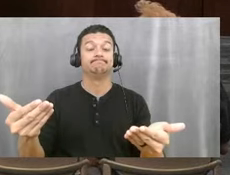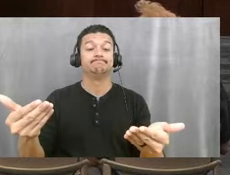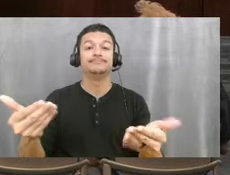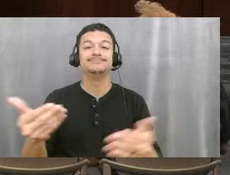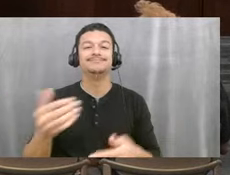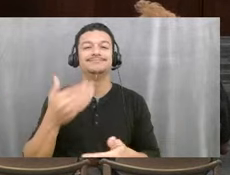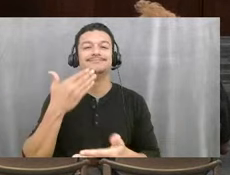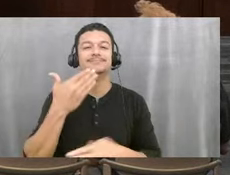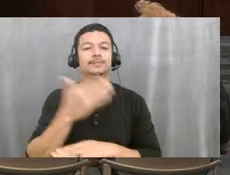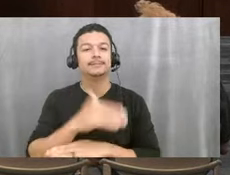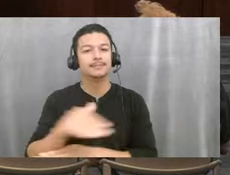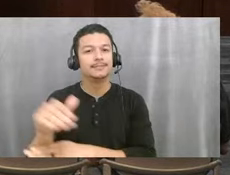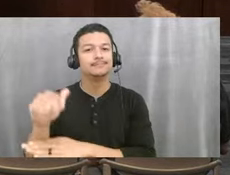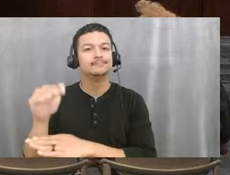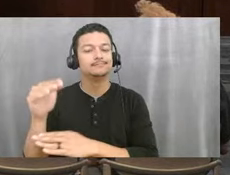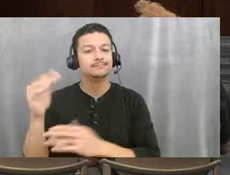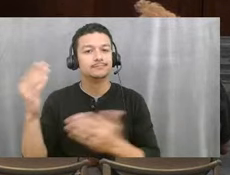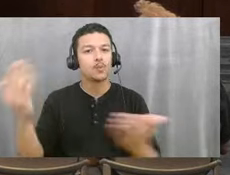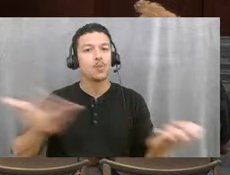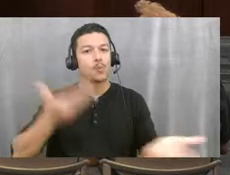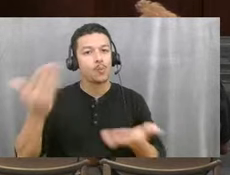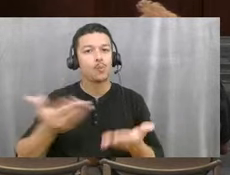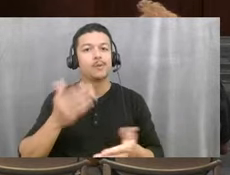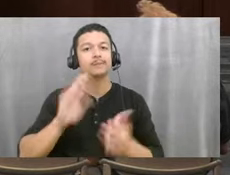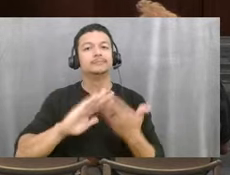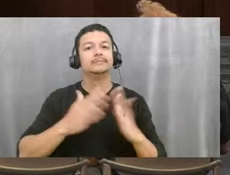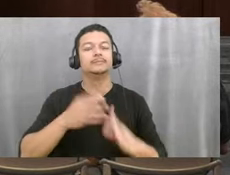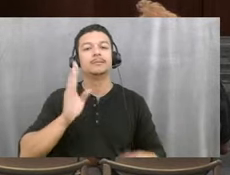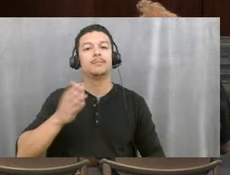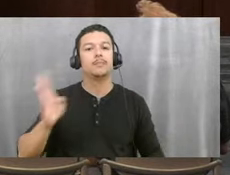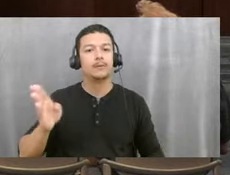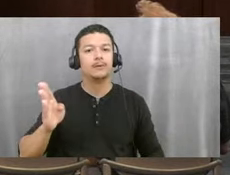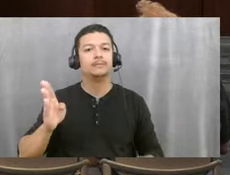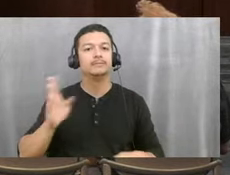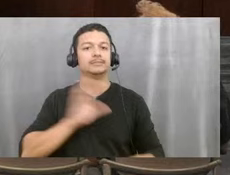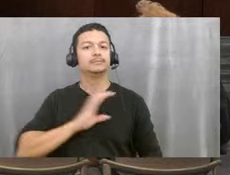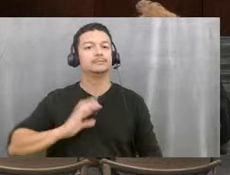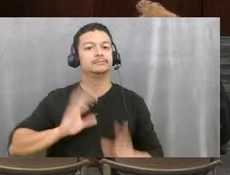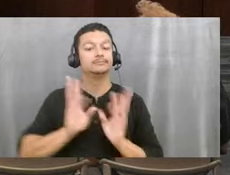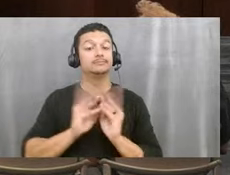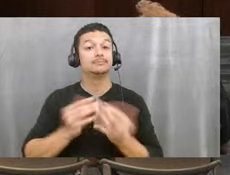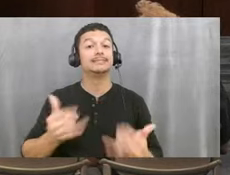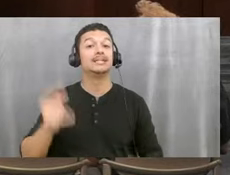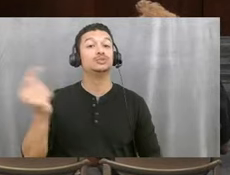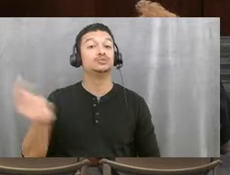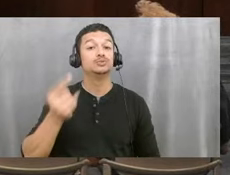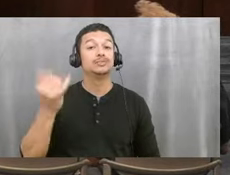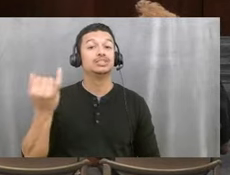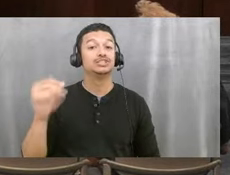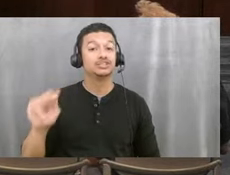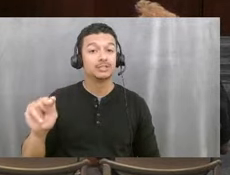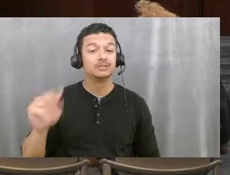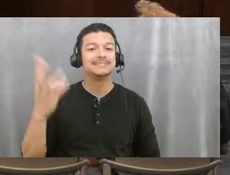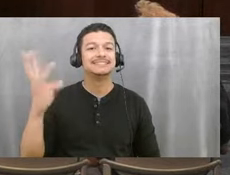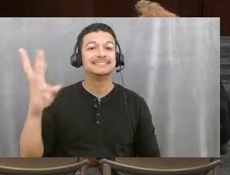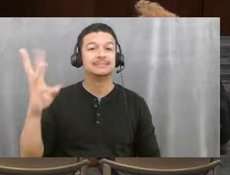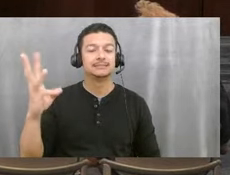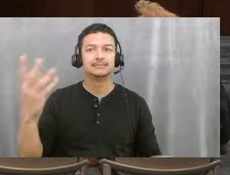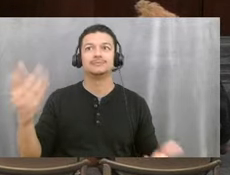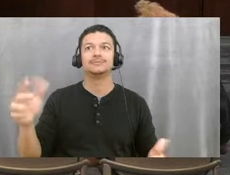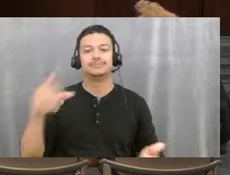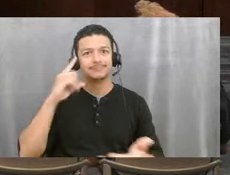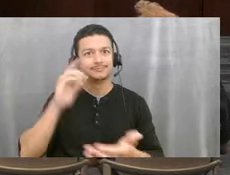and welcome to the City of Boyne Beach City Commission meeting. Today is Tuesday, January 16th. Can you believe it? It is